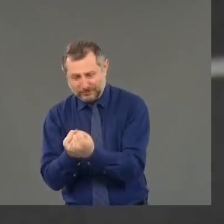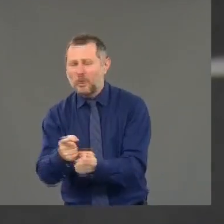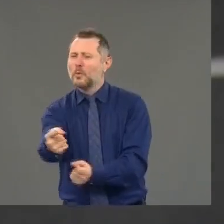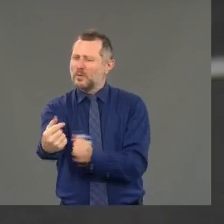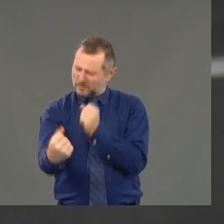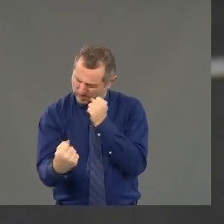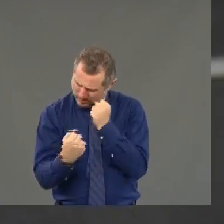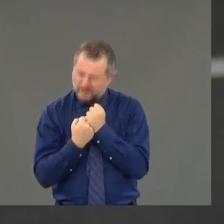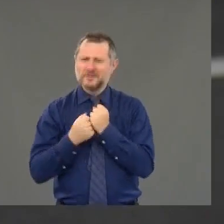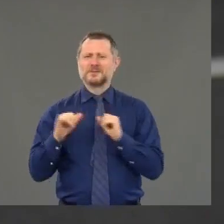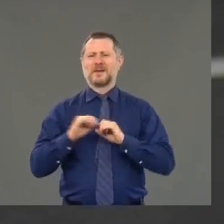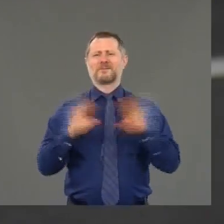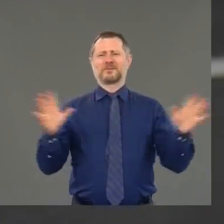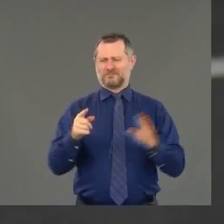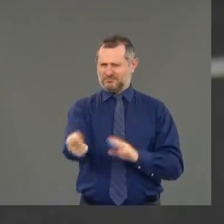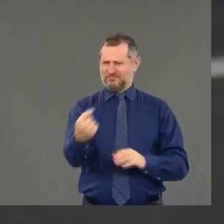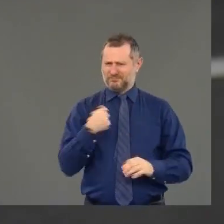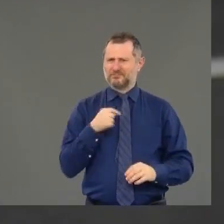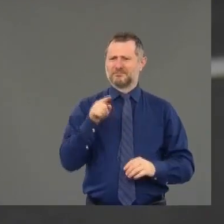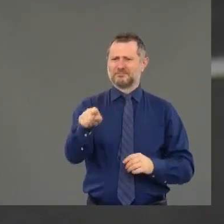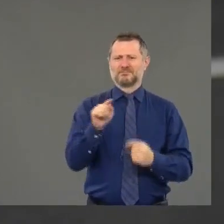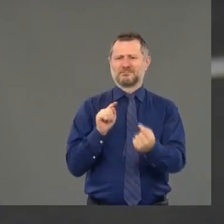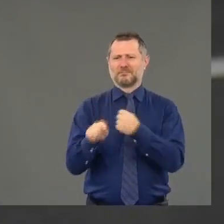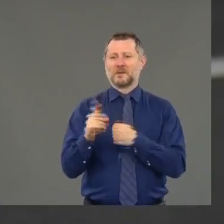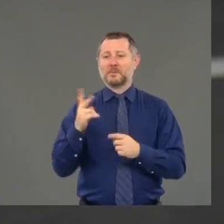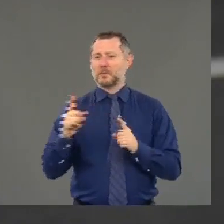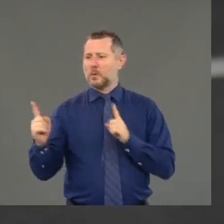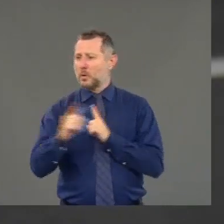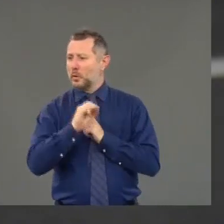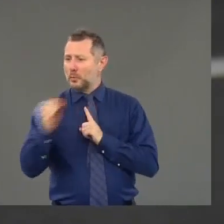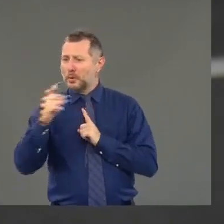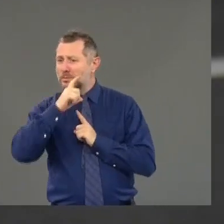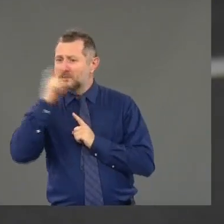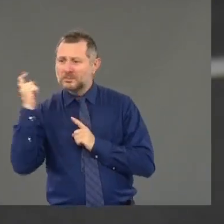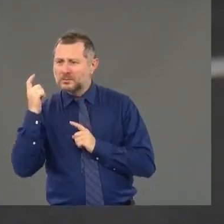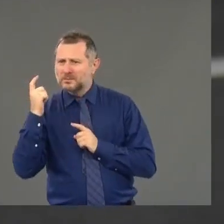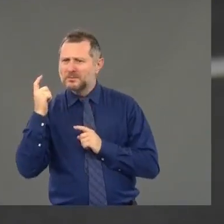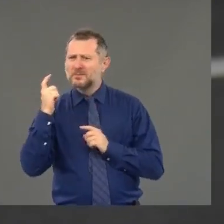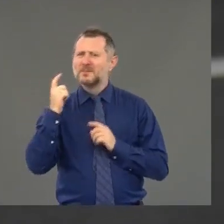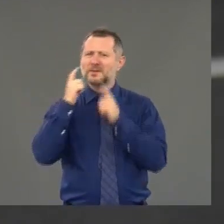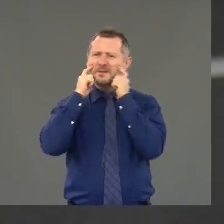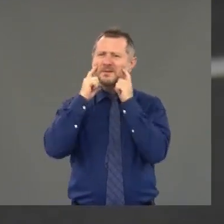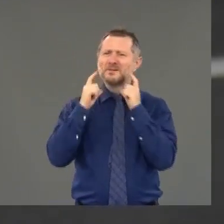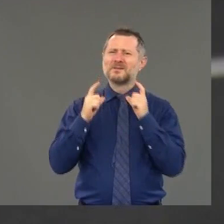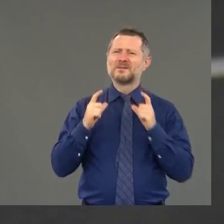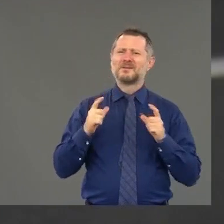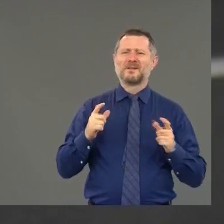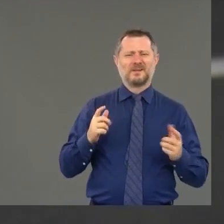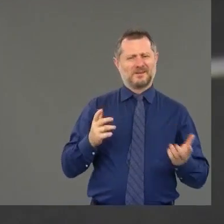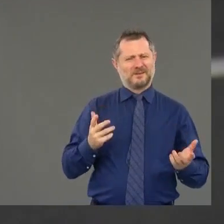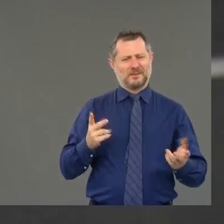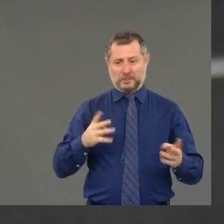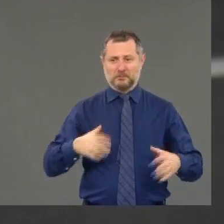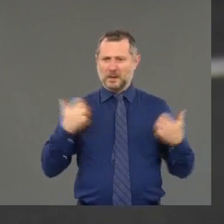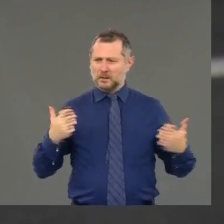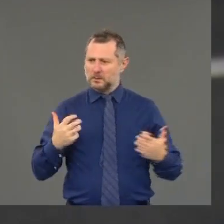I've been with people, somebody walks by doesn't have a mask. They are outraged.